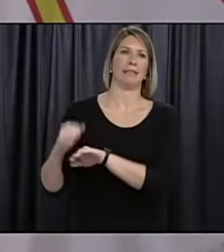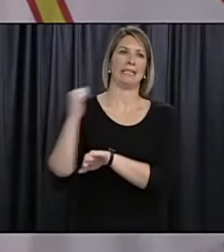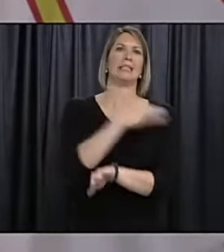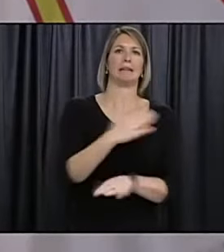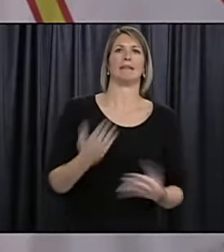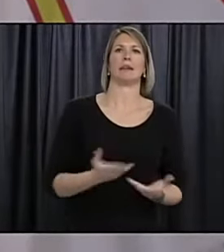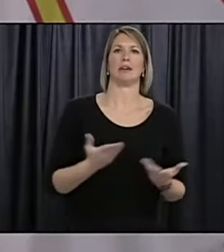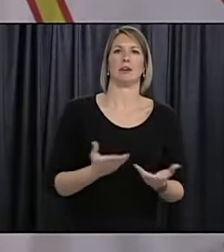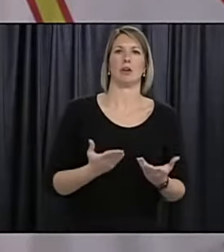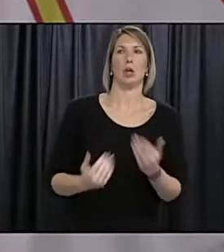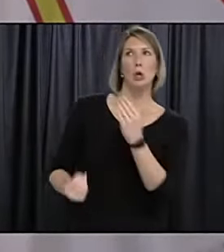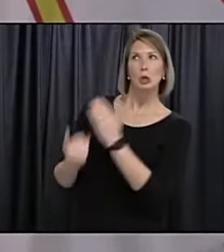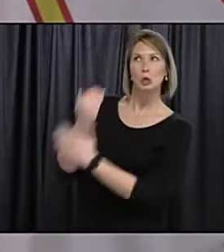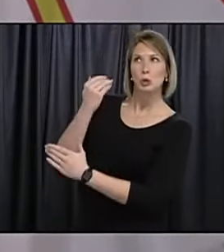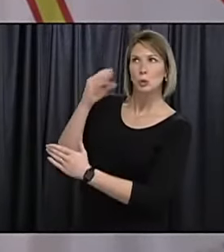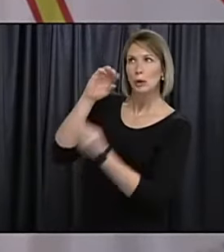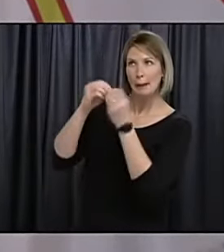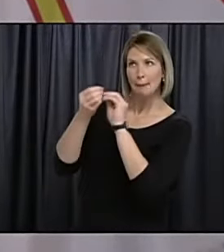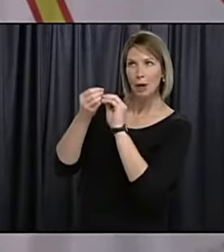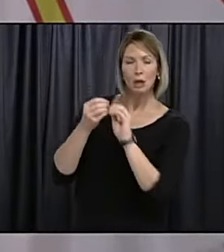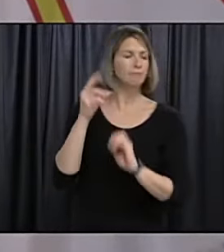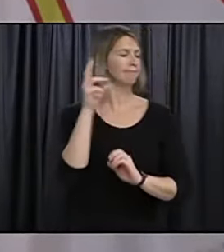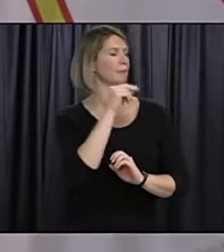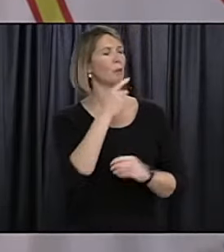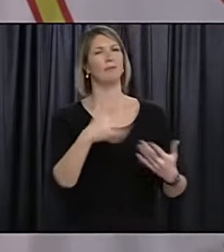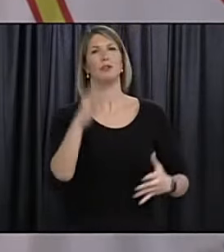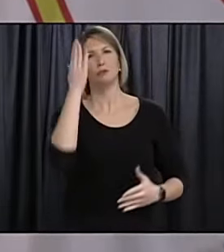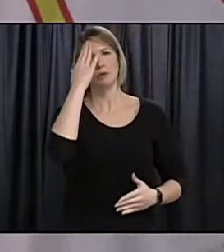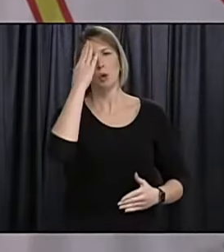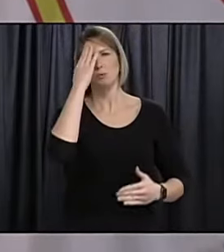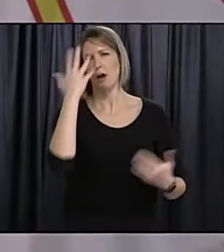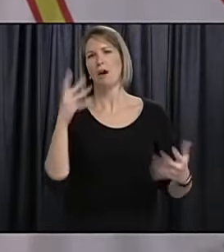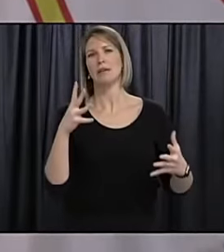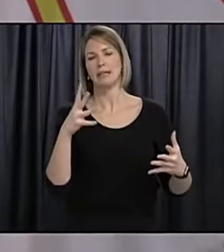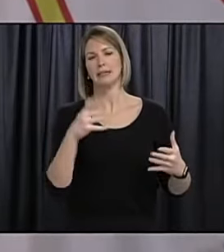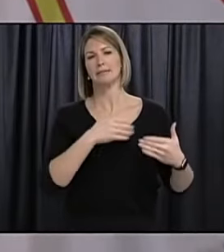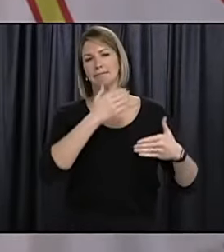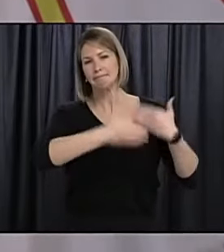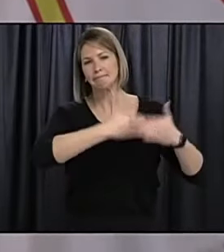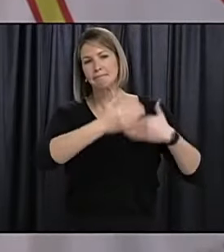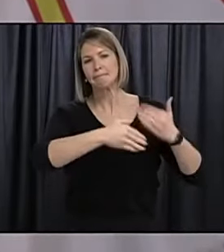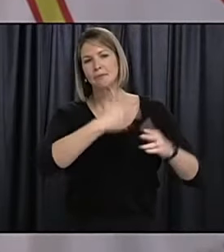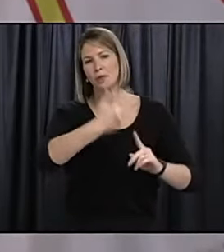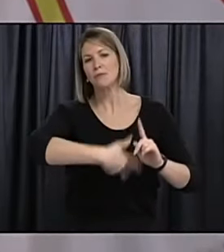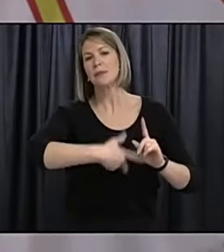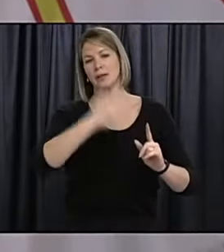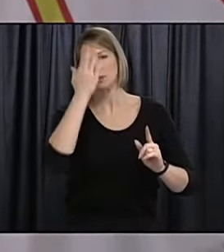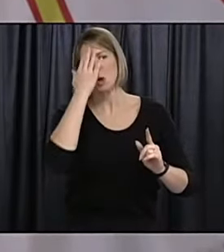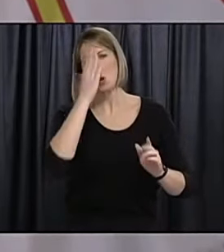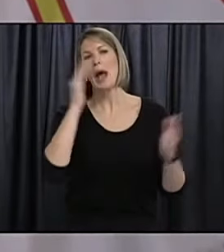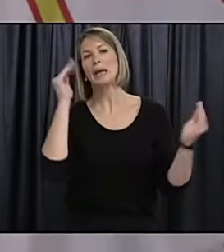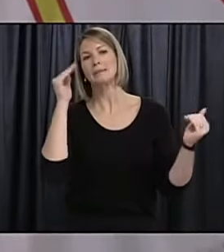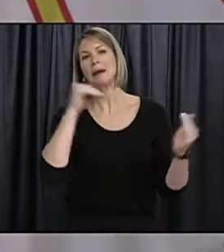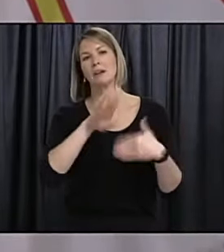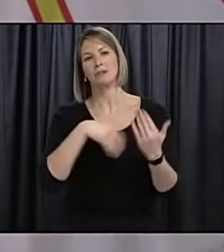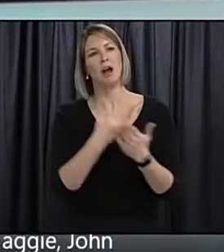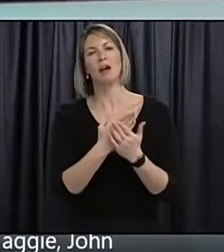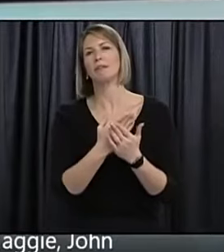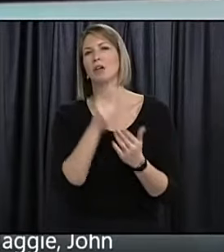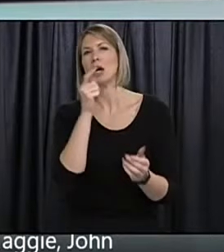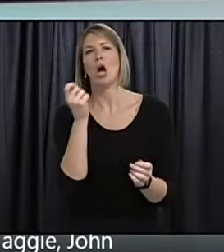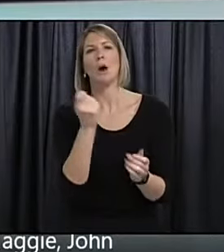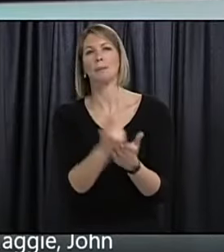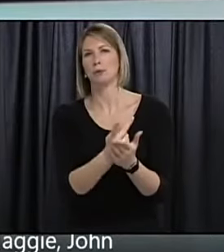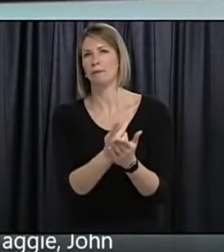okay so that's not a new estimate no no these are all from our allotment okay the the for the information of your your